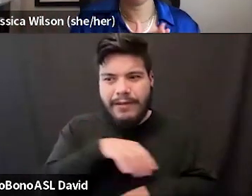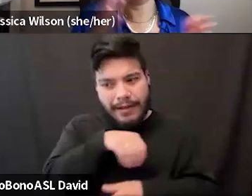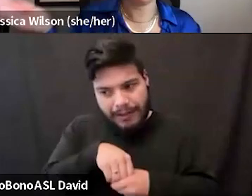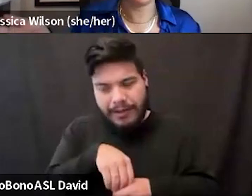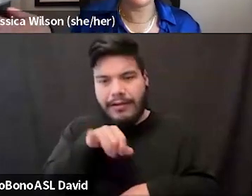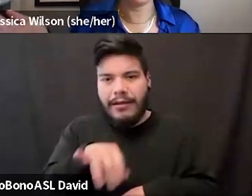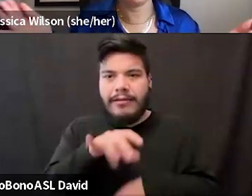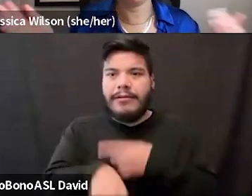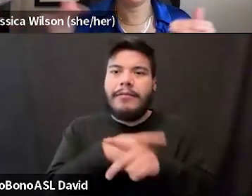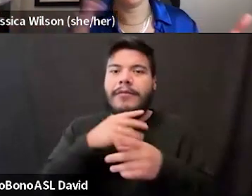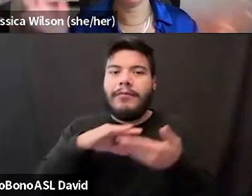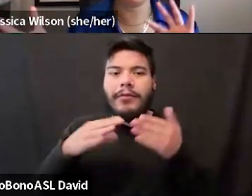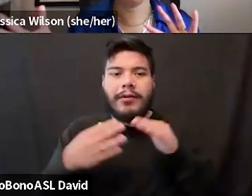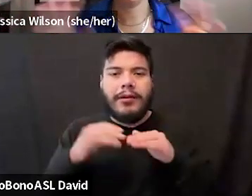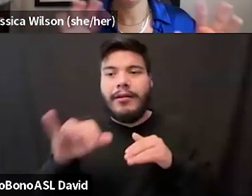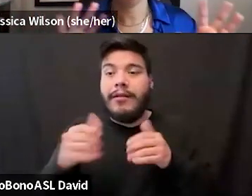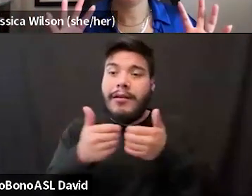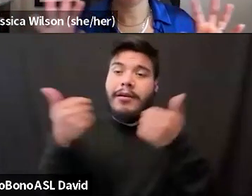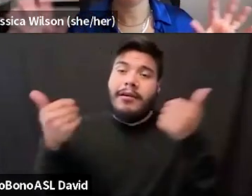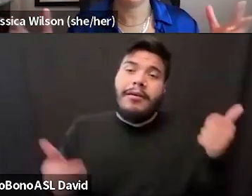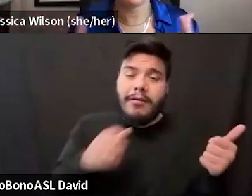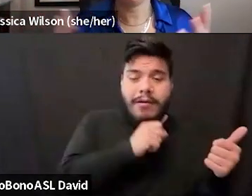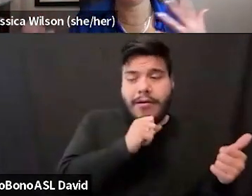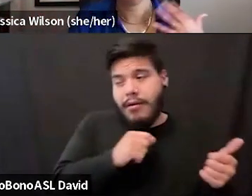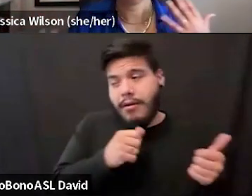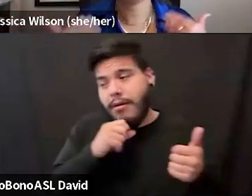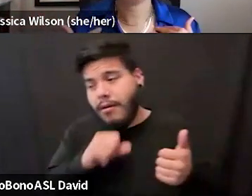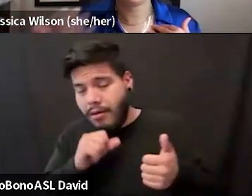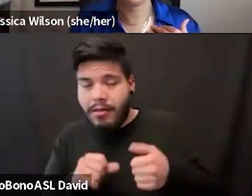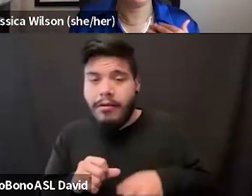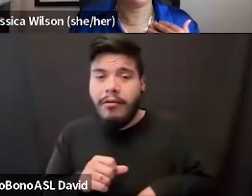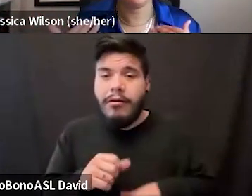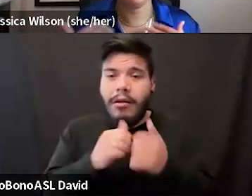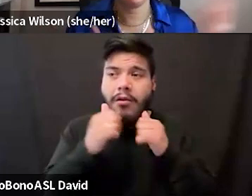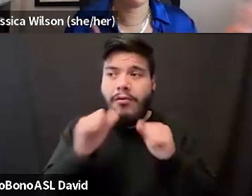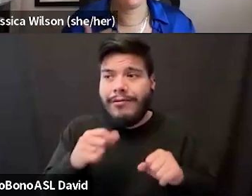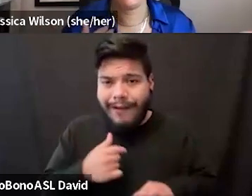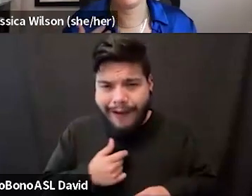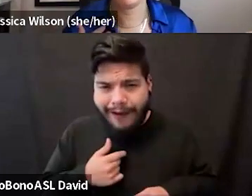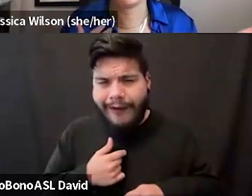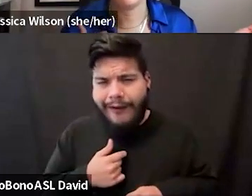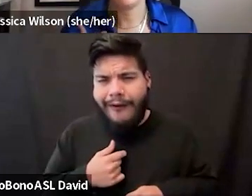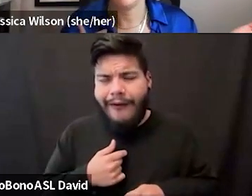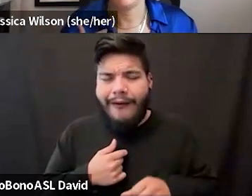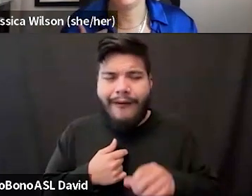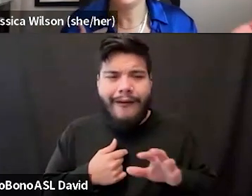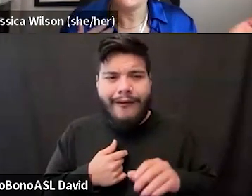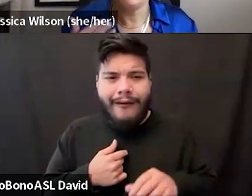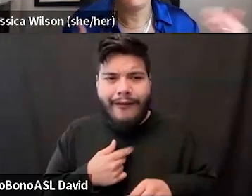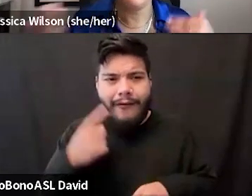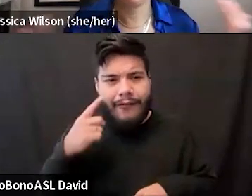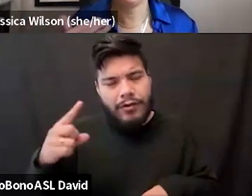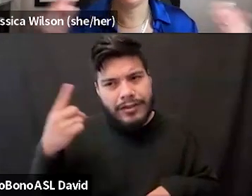having like the large age gap when it comes to auntie, but like, how can, you know, I be, you know, to somebody who was, you know,